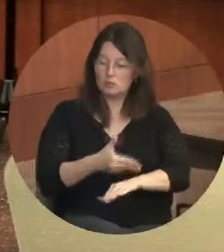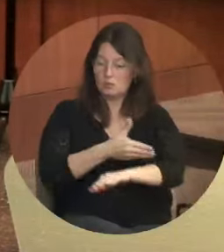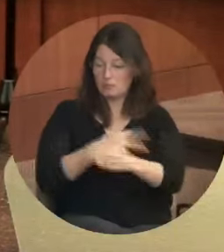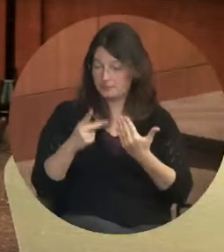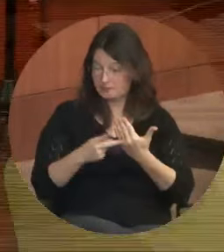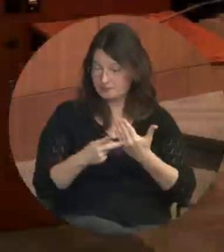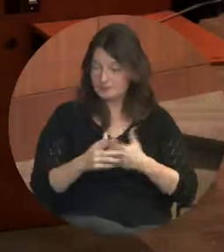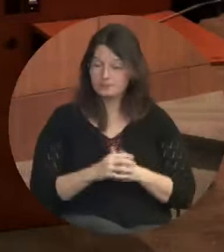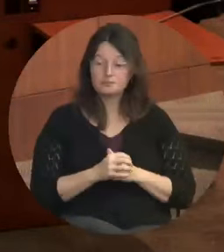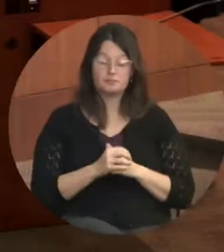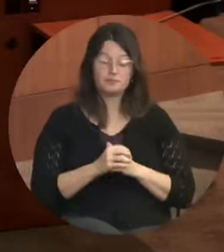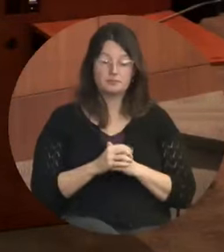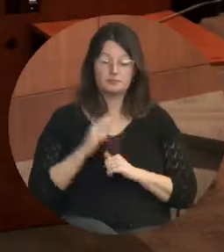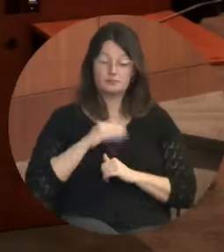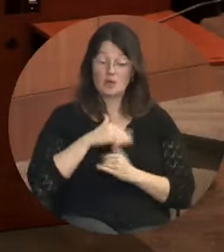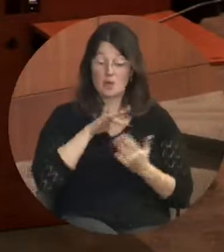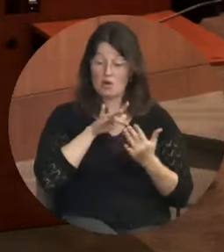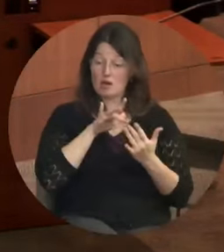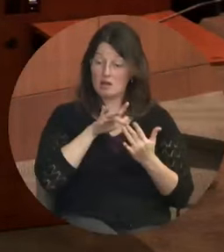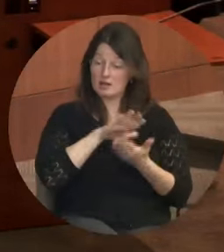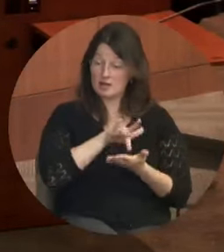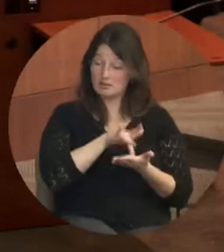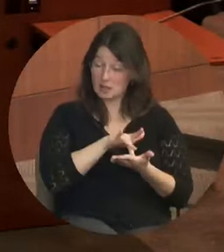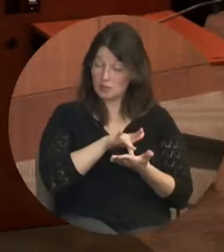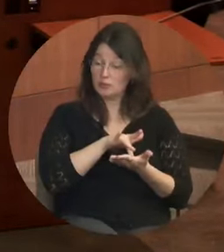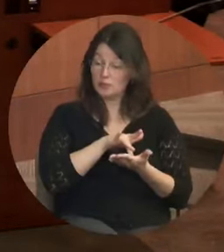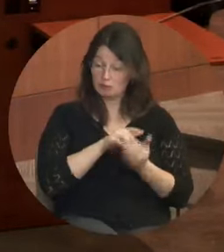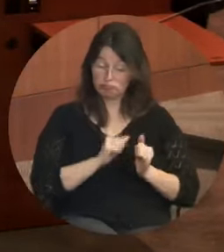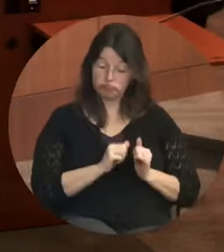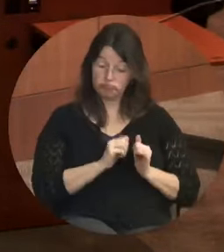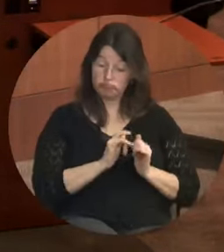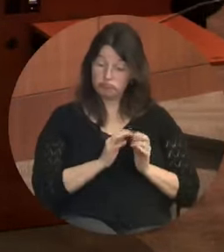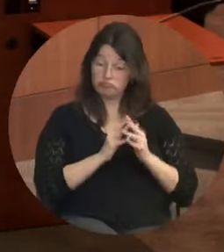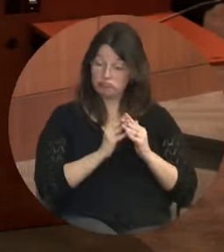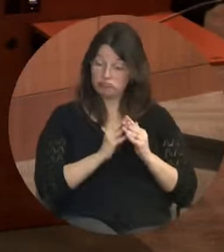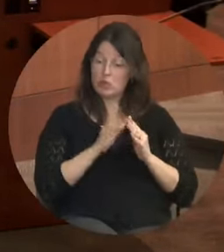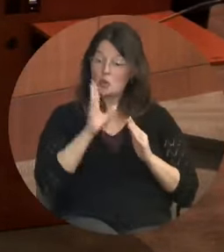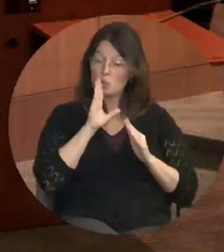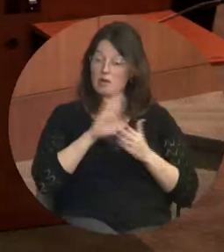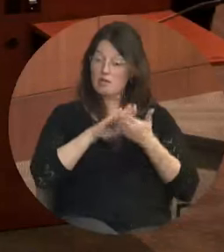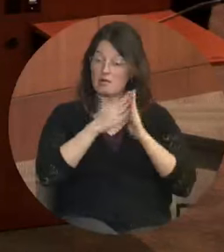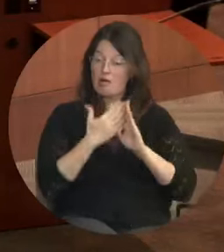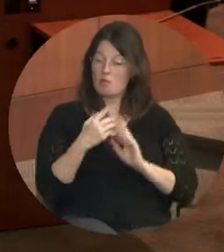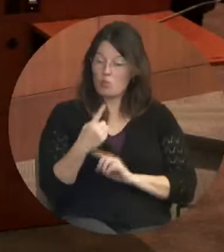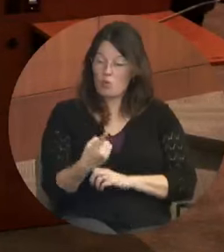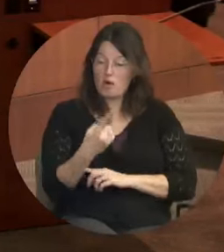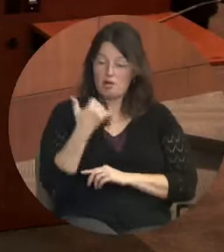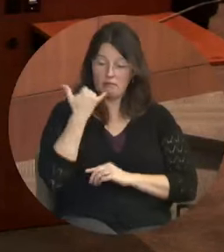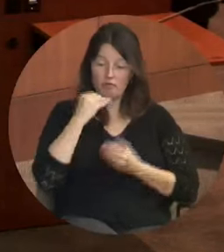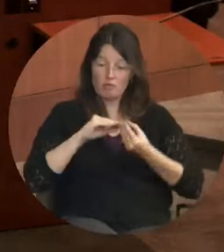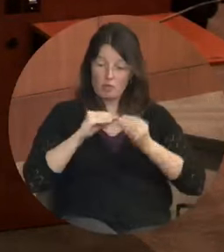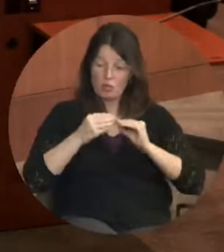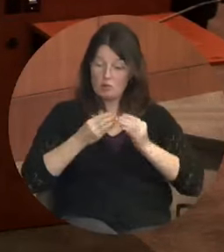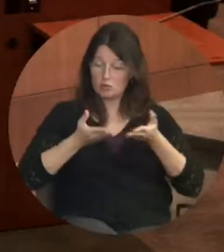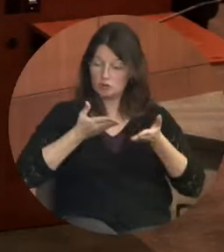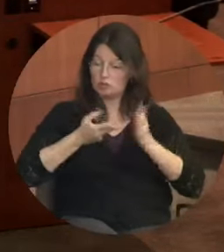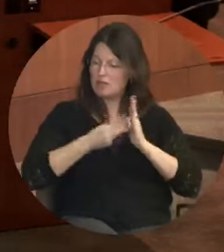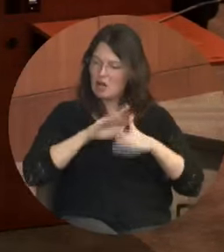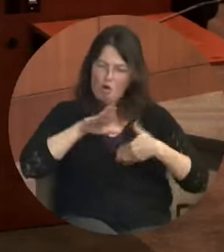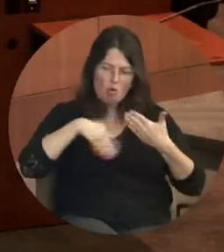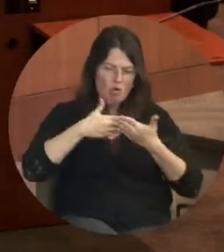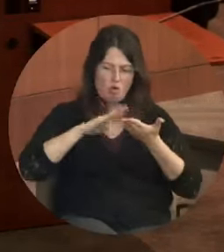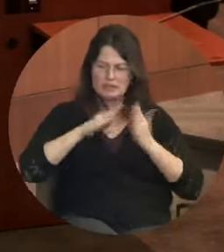Our contact center is on track to provide a one phone number service for all city services by